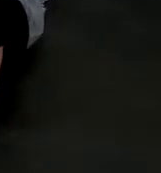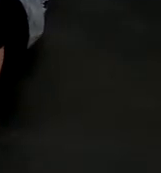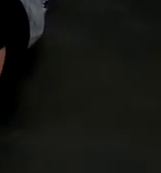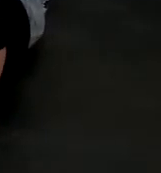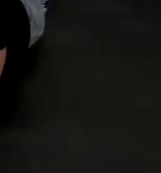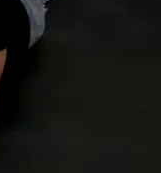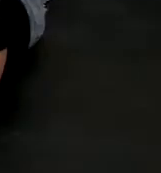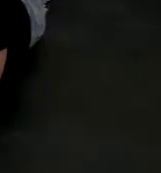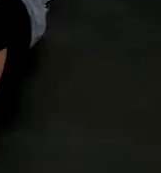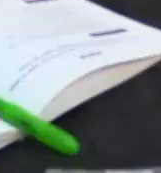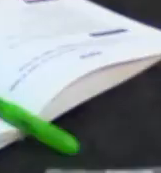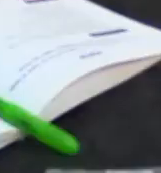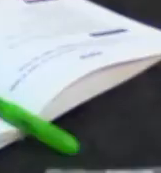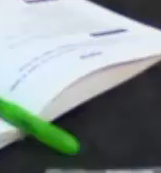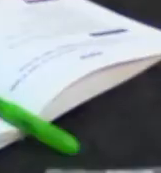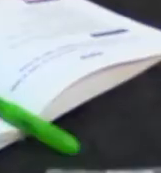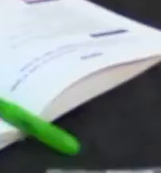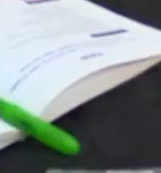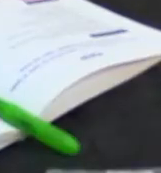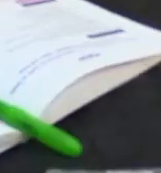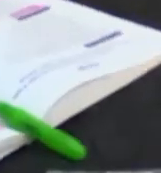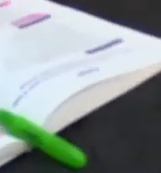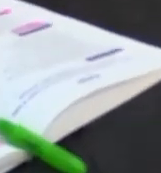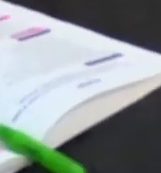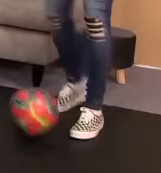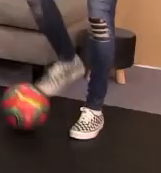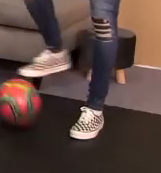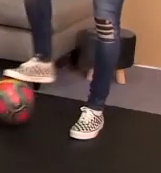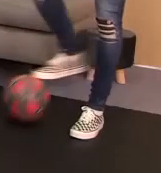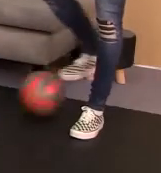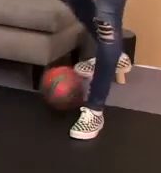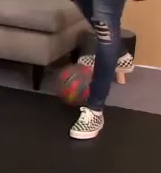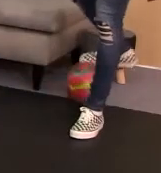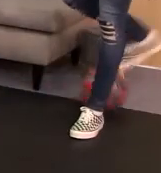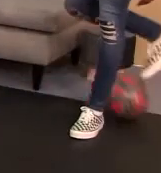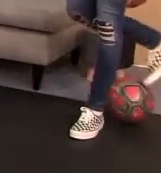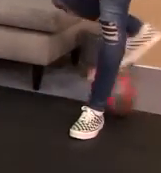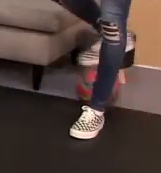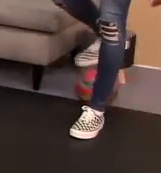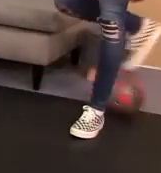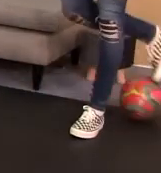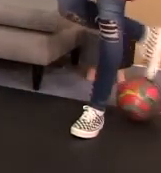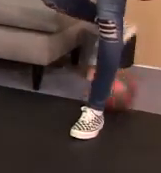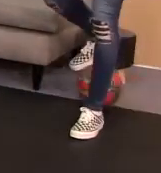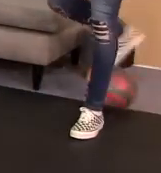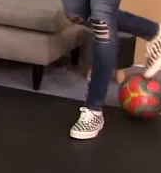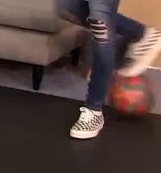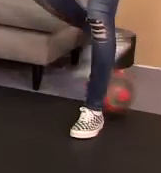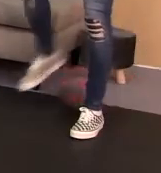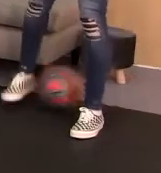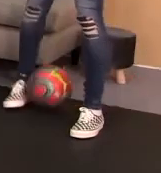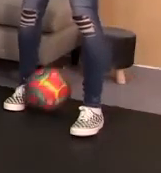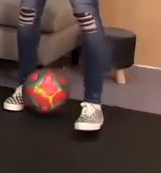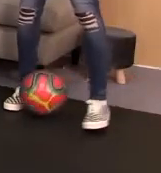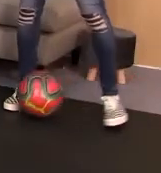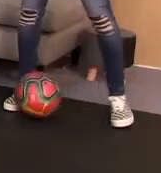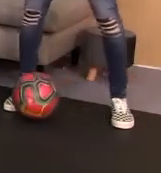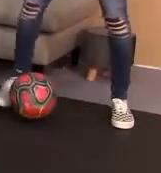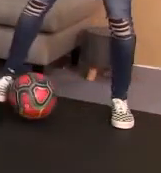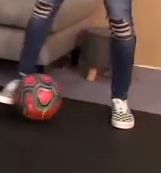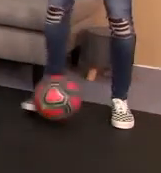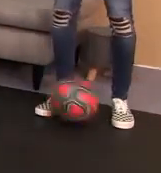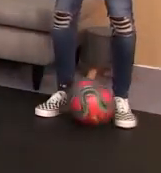can pick up your points already. You've used pink over here. Okay. So this is really great. What we're looking at is different ways to study.